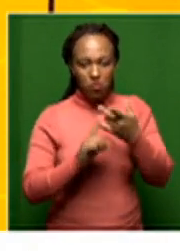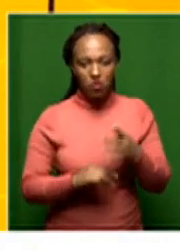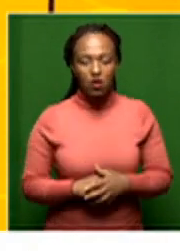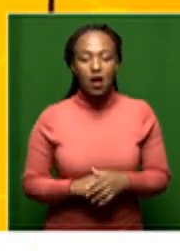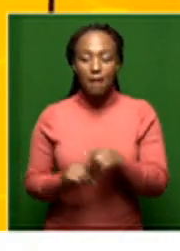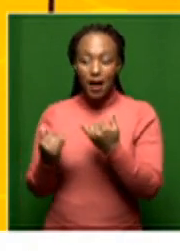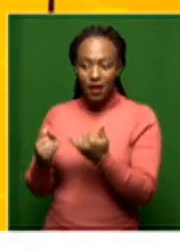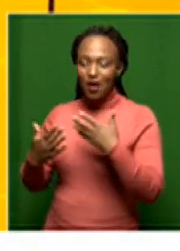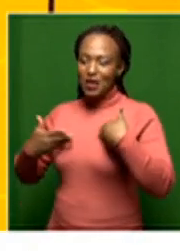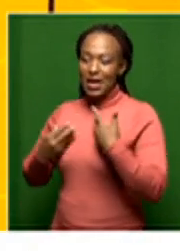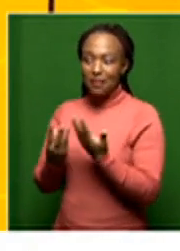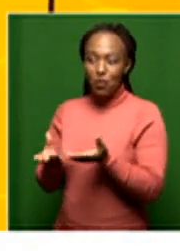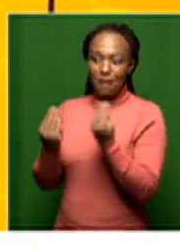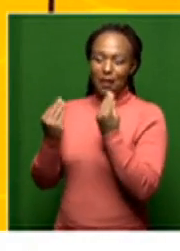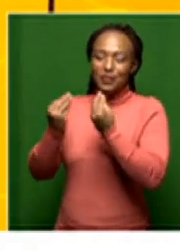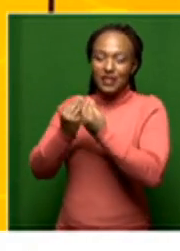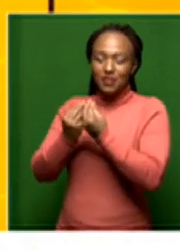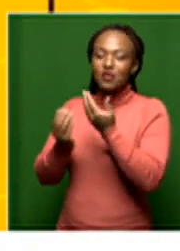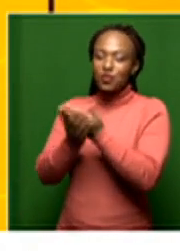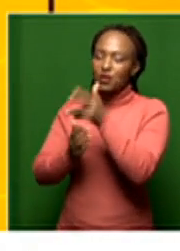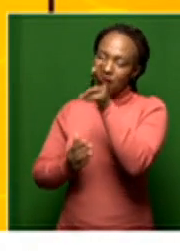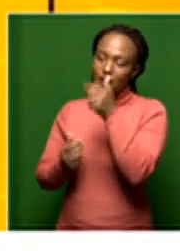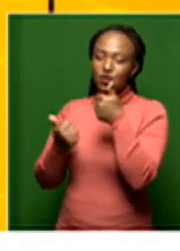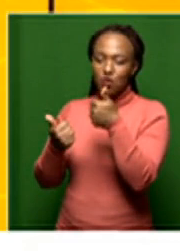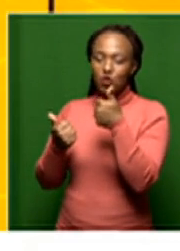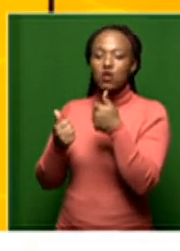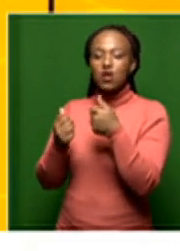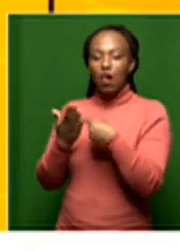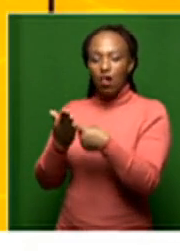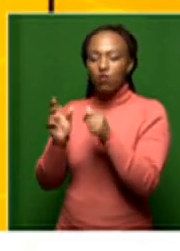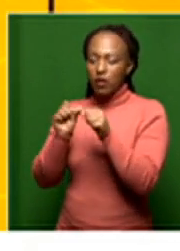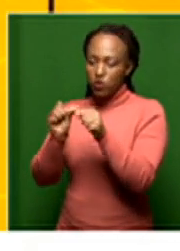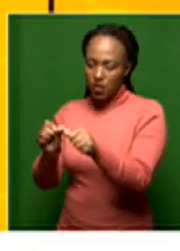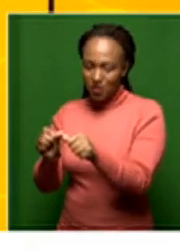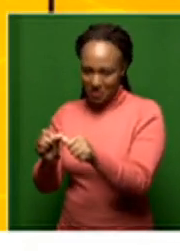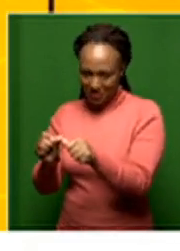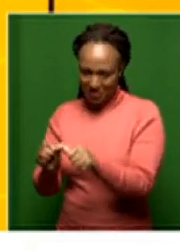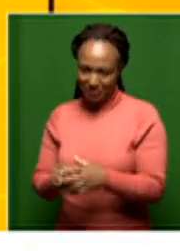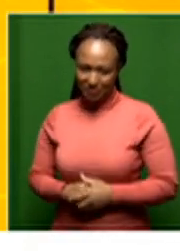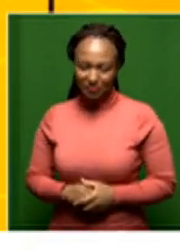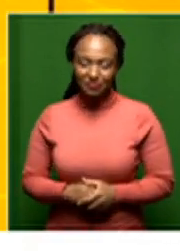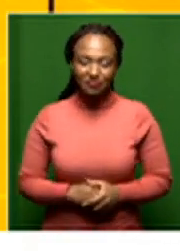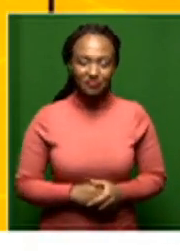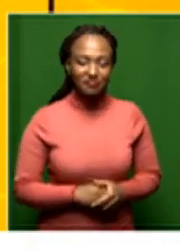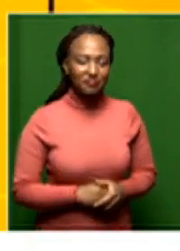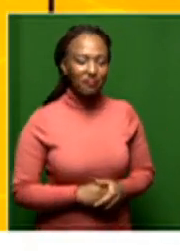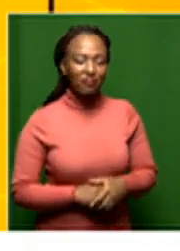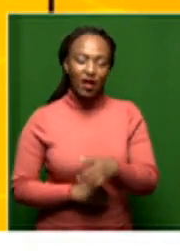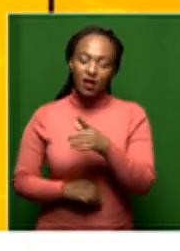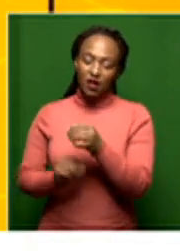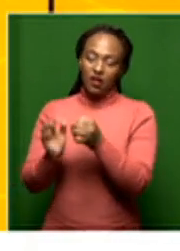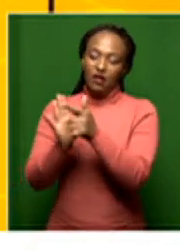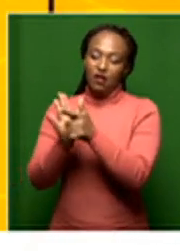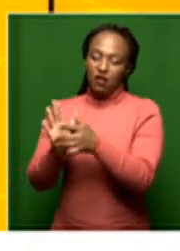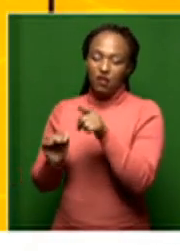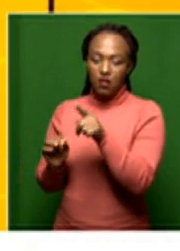we're glad we have something so we can hear you and the conversation can continue. Thanks so much. So Advocate Ngugaitobi, let me